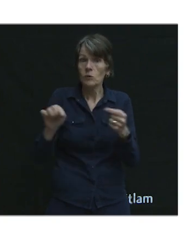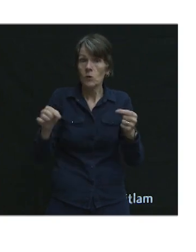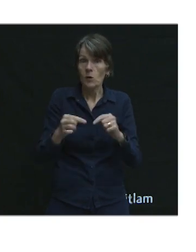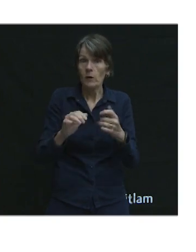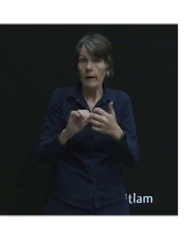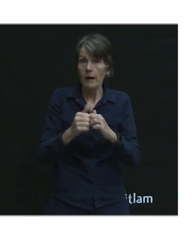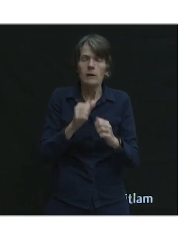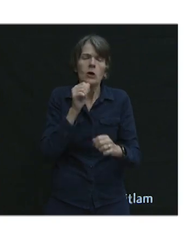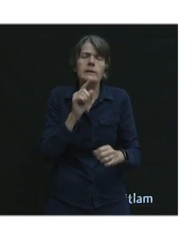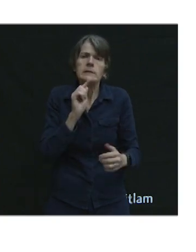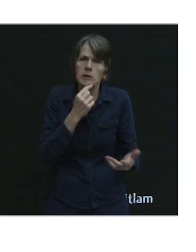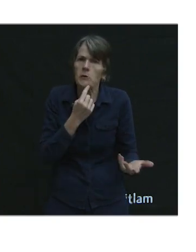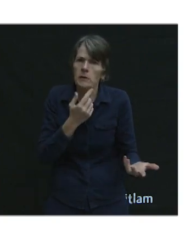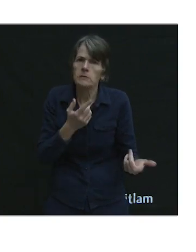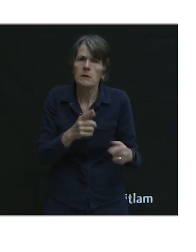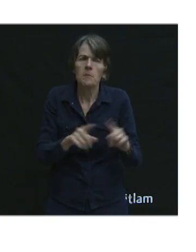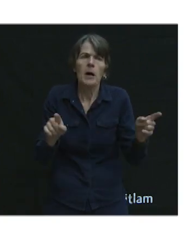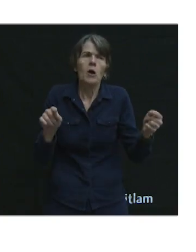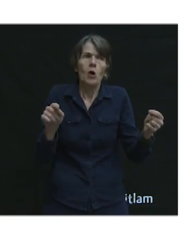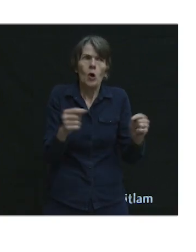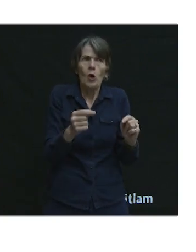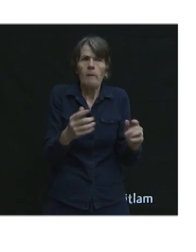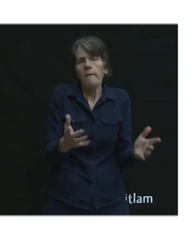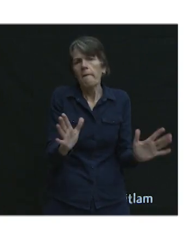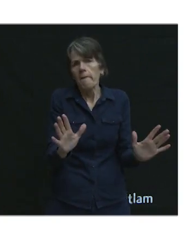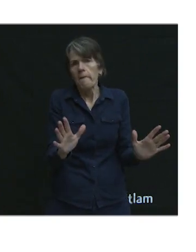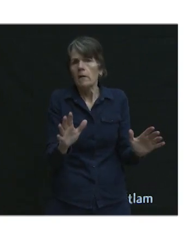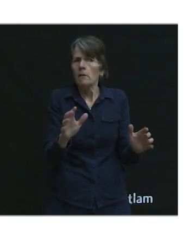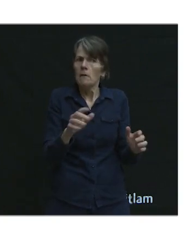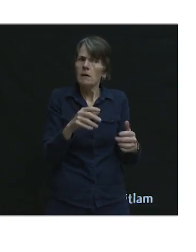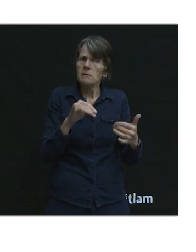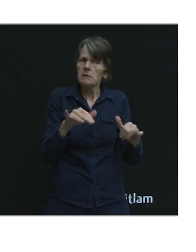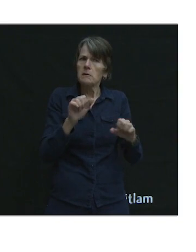maybe not seriously, but injured. And those can still be life-altering.